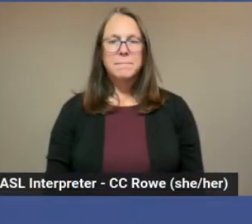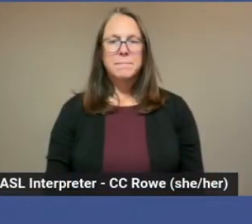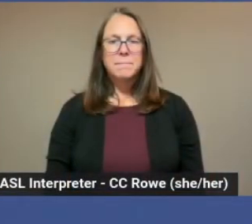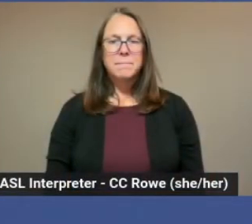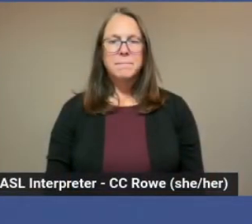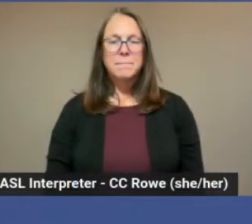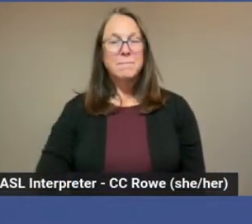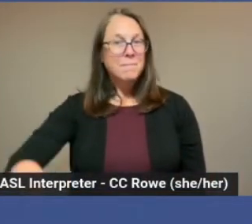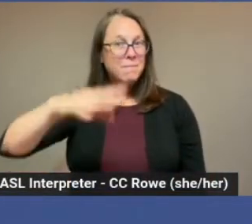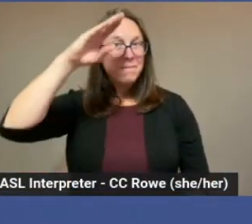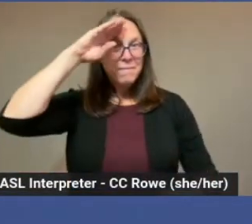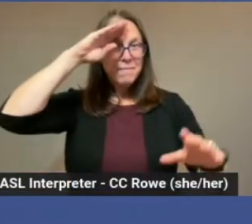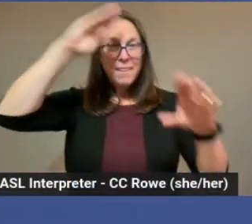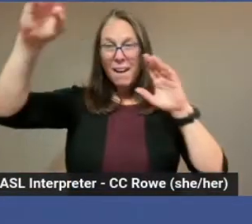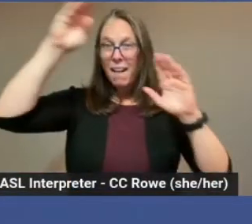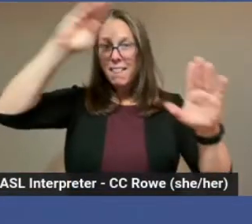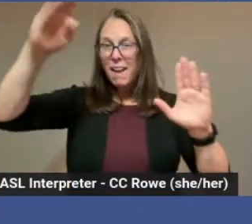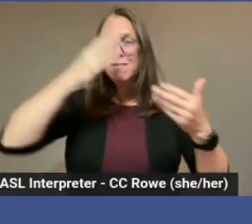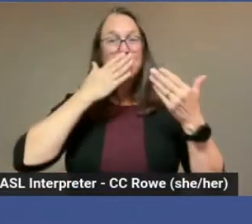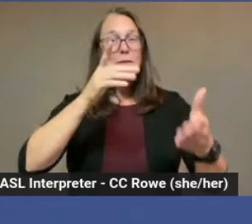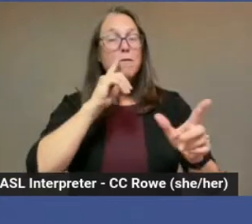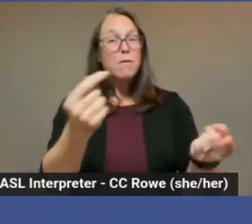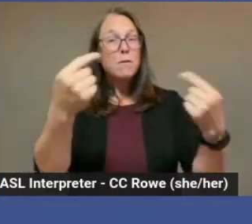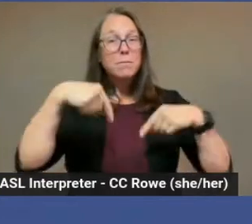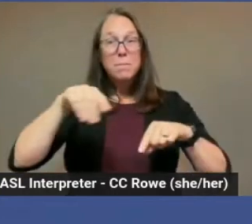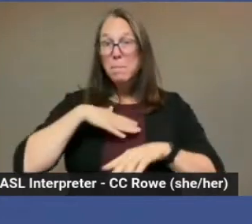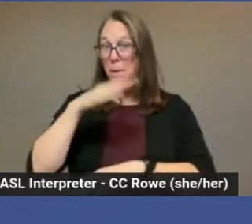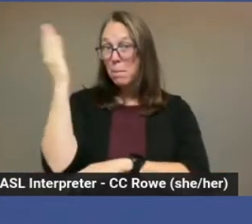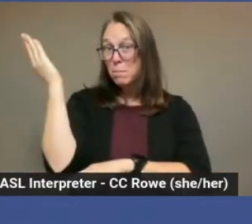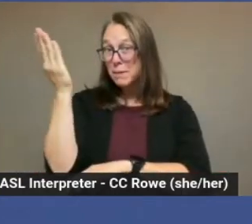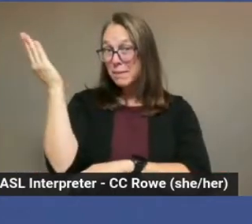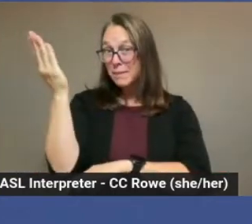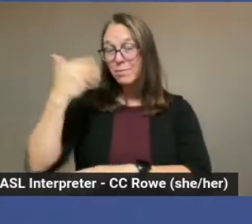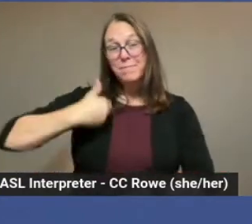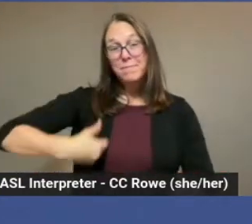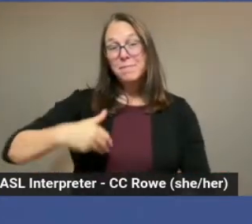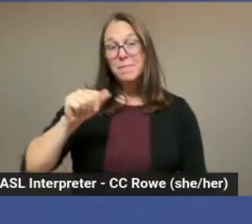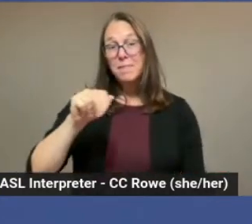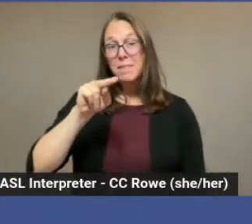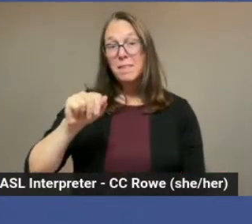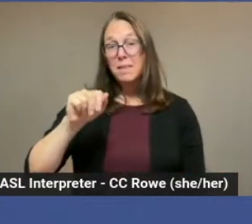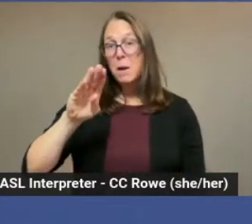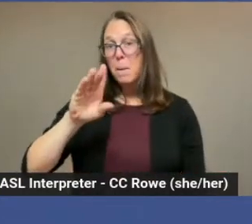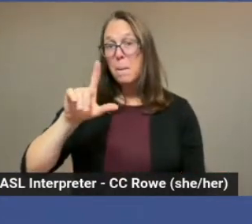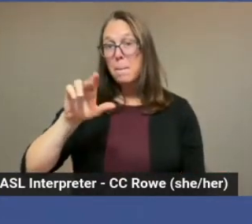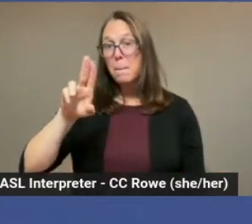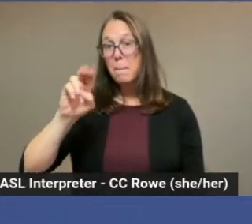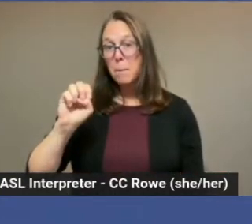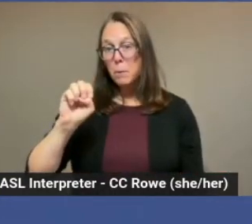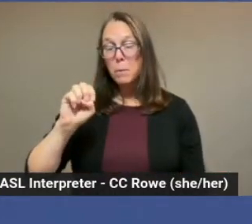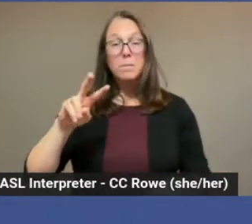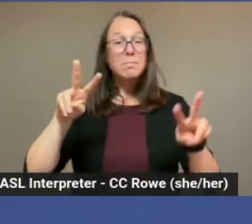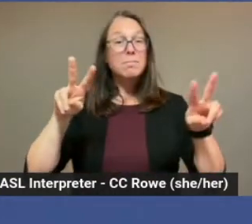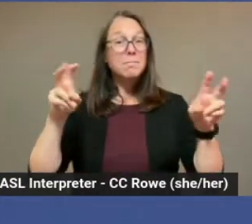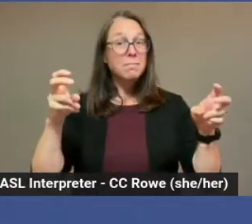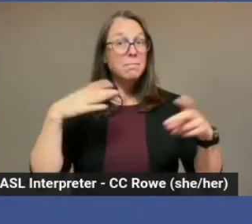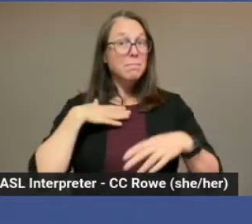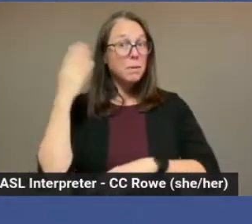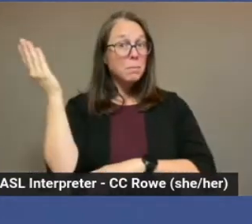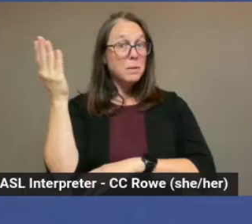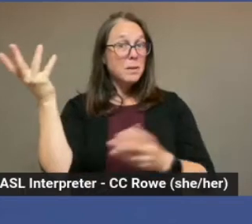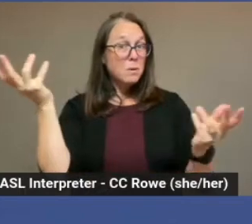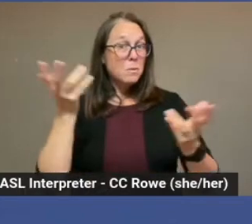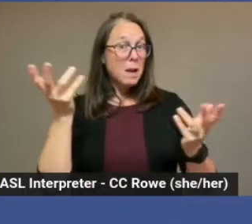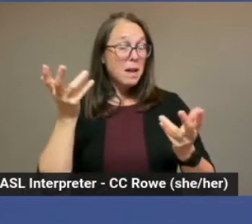Hi, everyone. Thank you for attending my presentation. My name is Anna Blue and the title of my presentation today